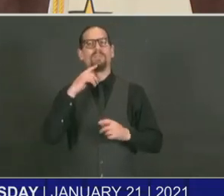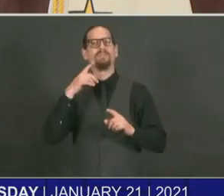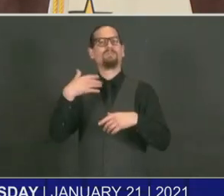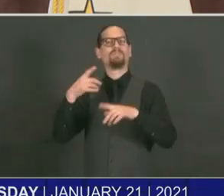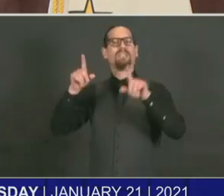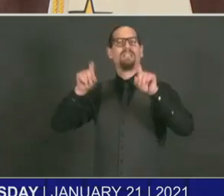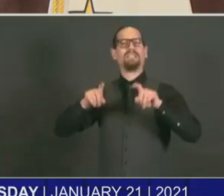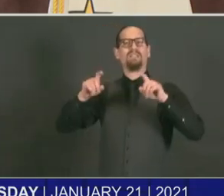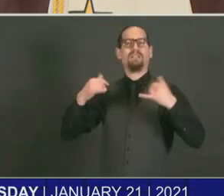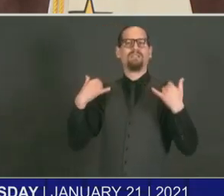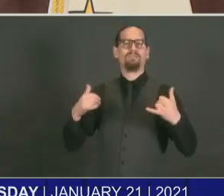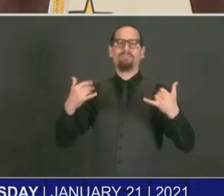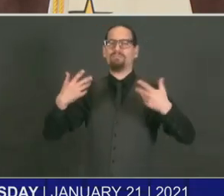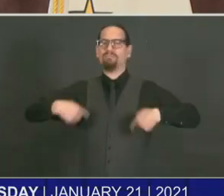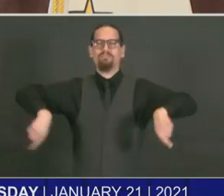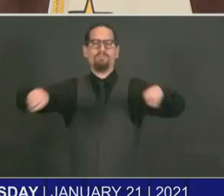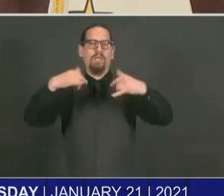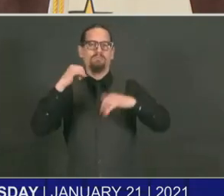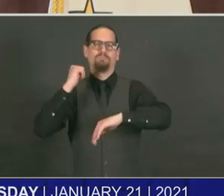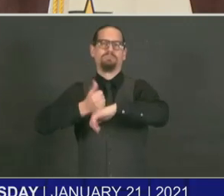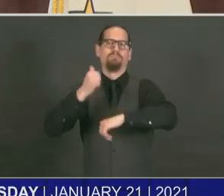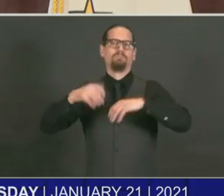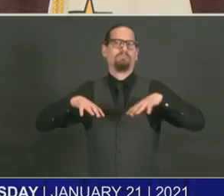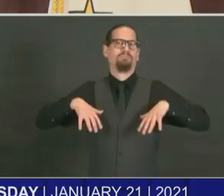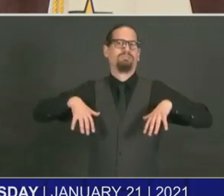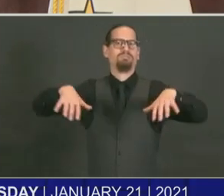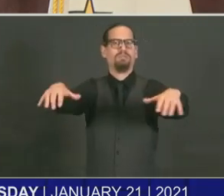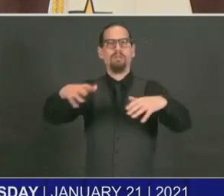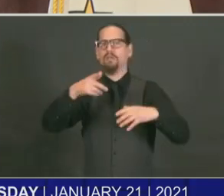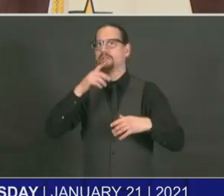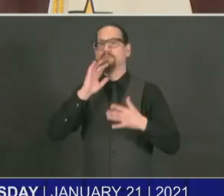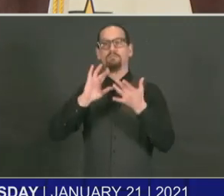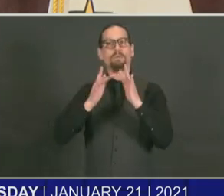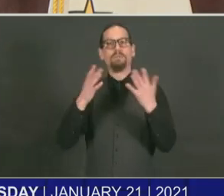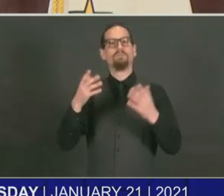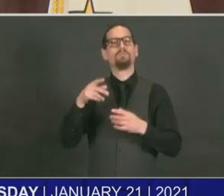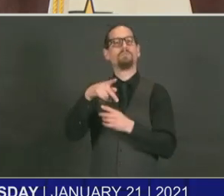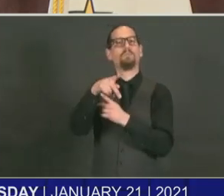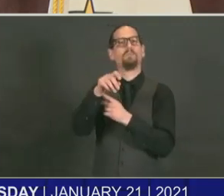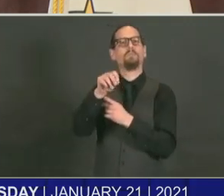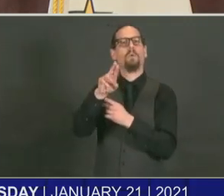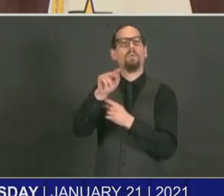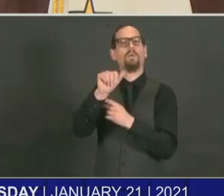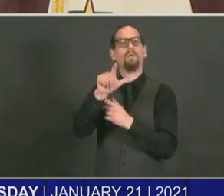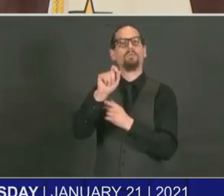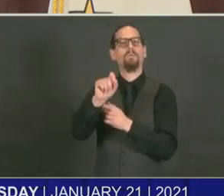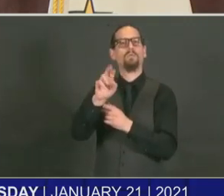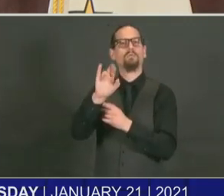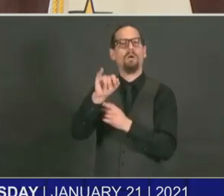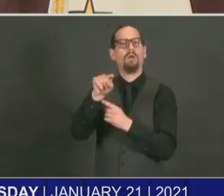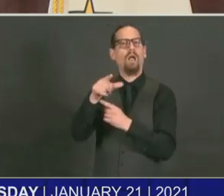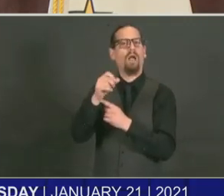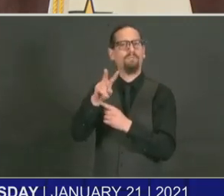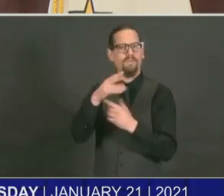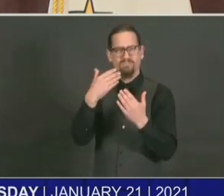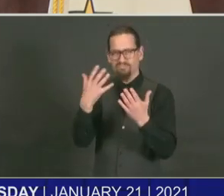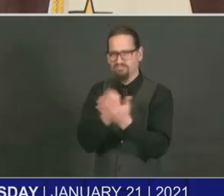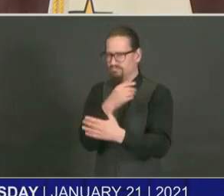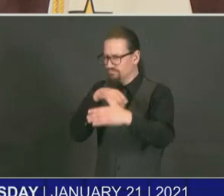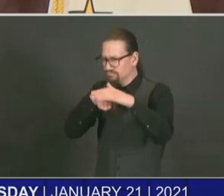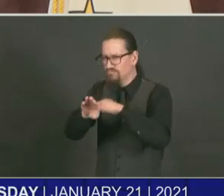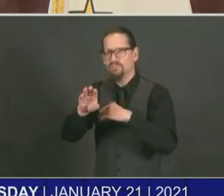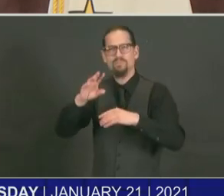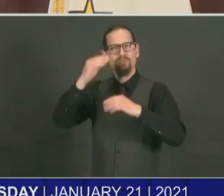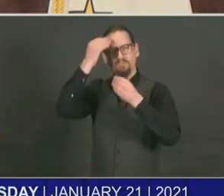.ri.gov, you can make a same-day appointment to get tested at many sites throughout the